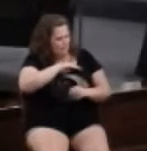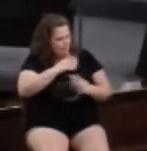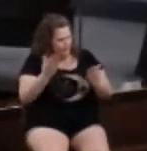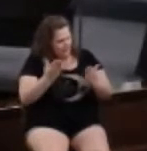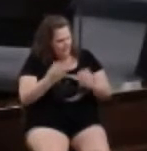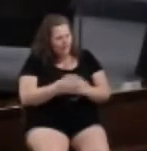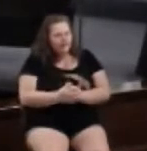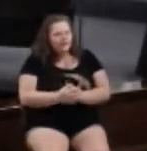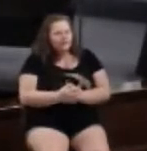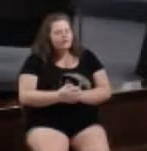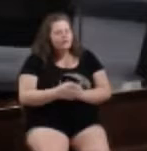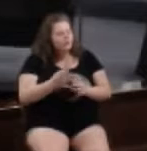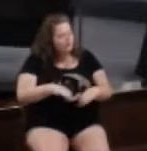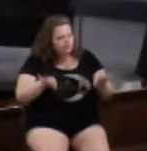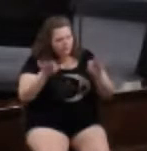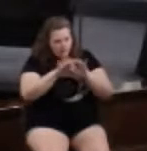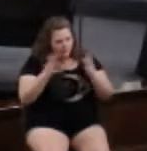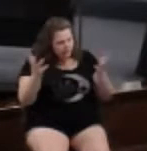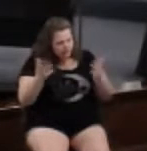But here's the thing.